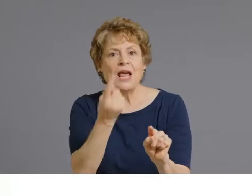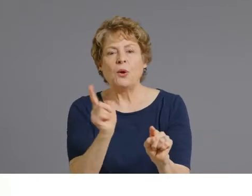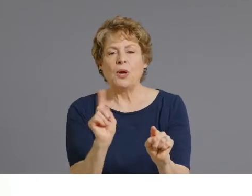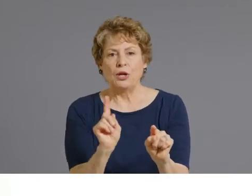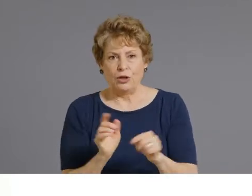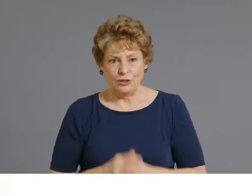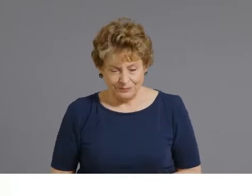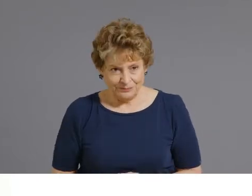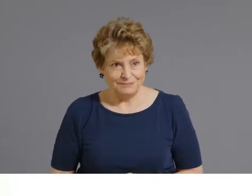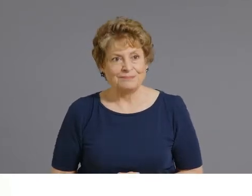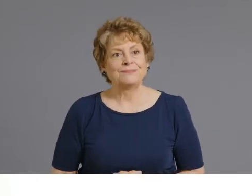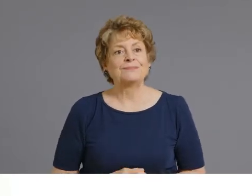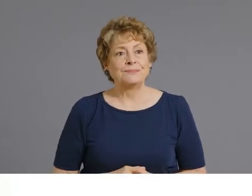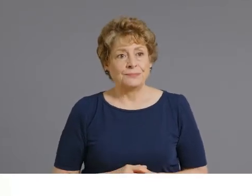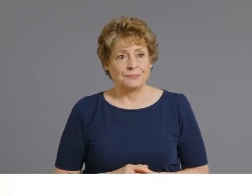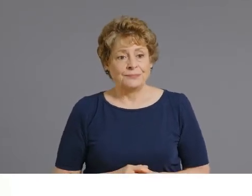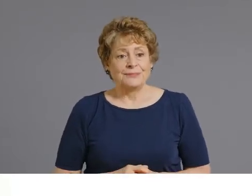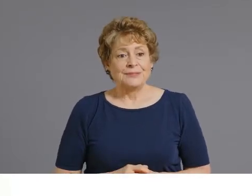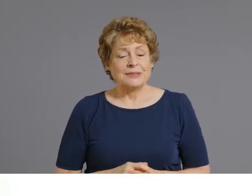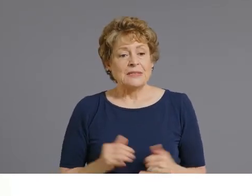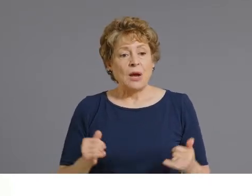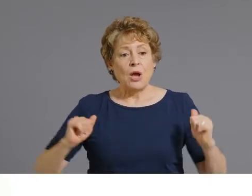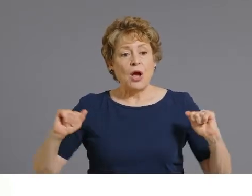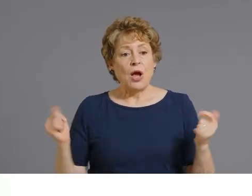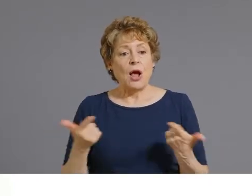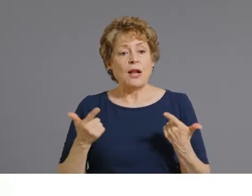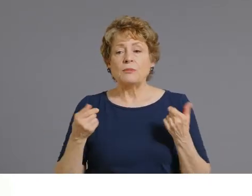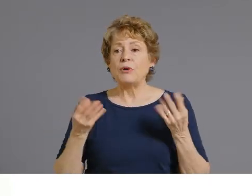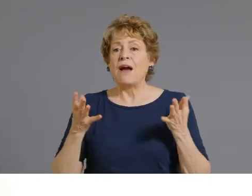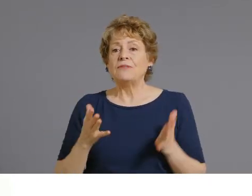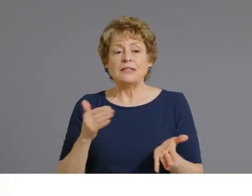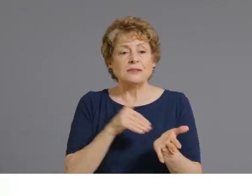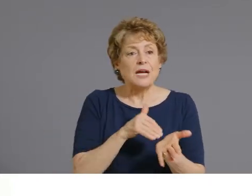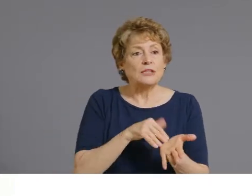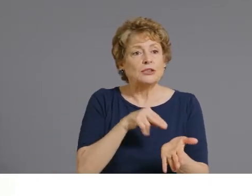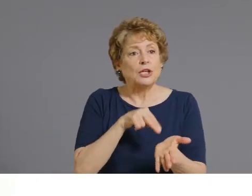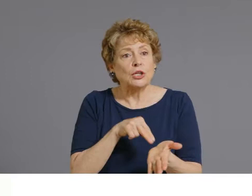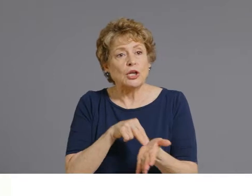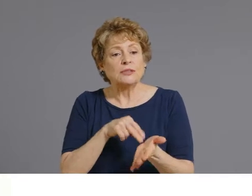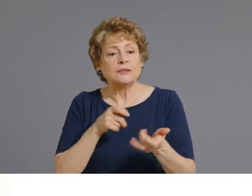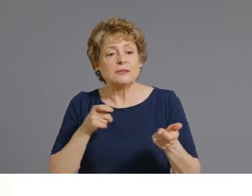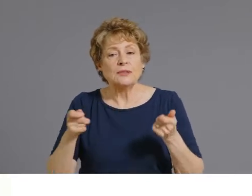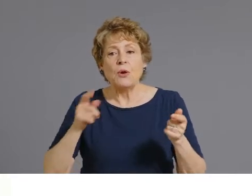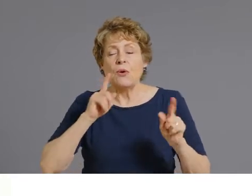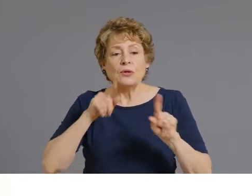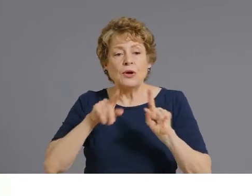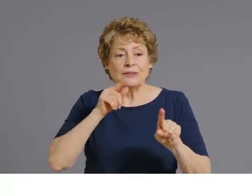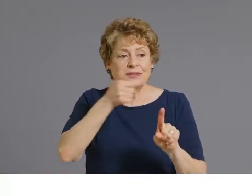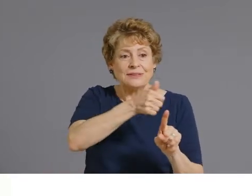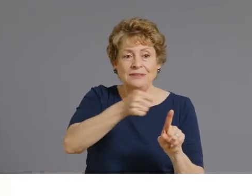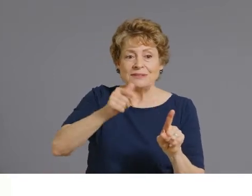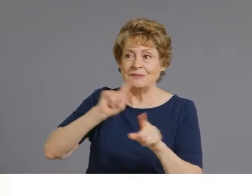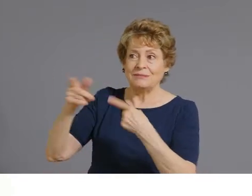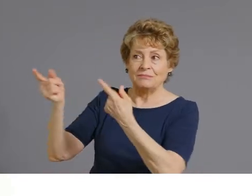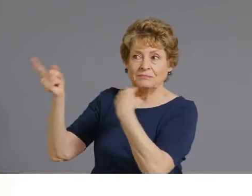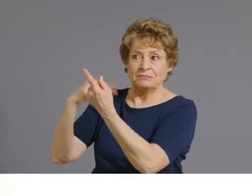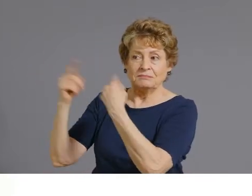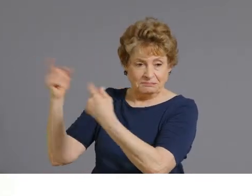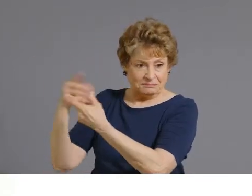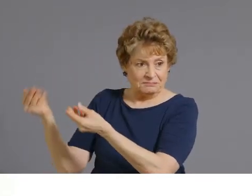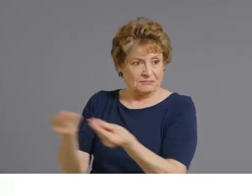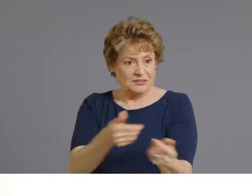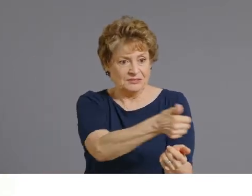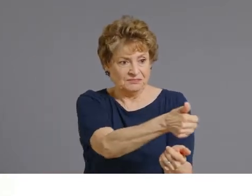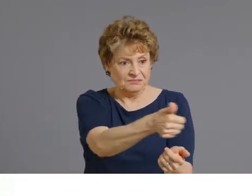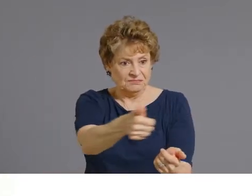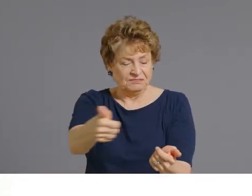And so now all of our providers can directly order vaccine, all of our onboarded providers. They can order Pfizer, Moderna